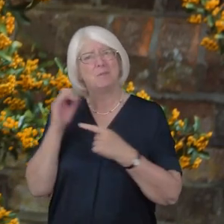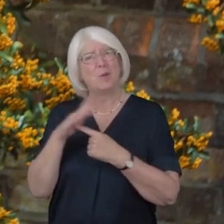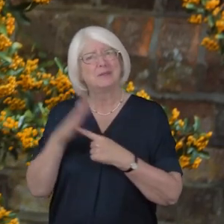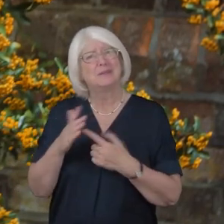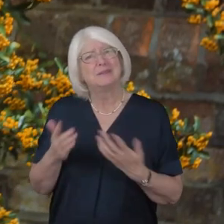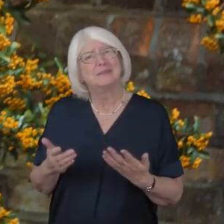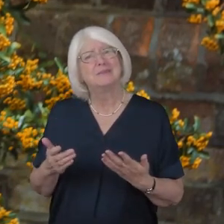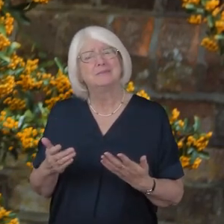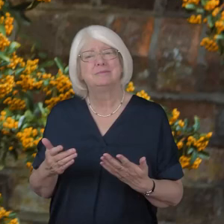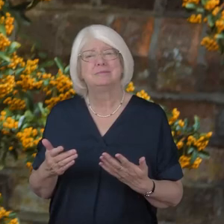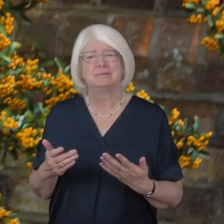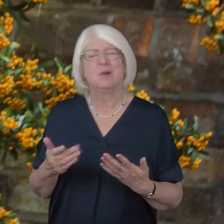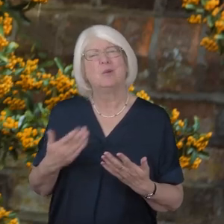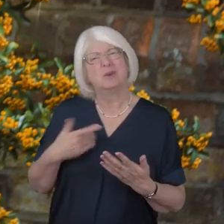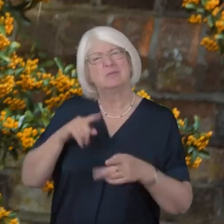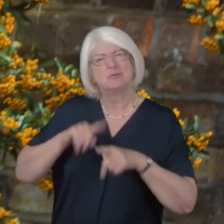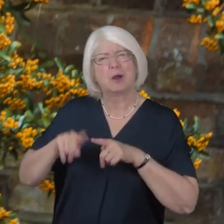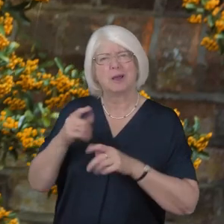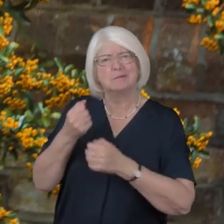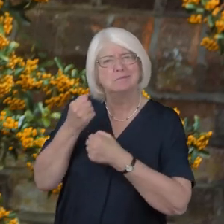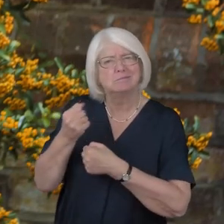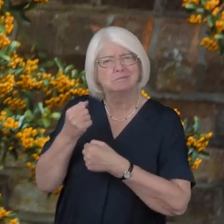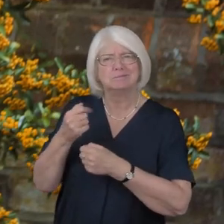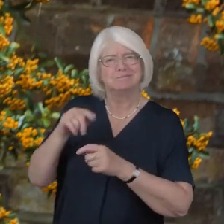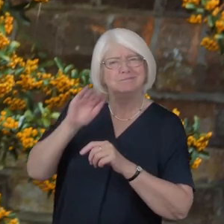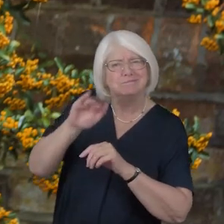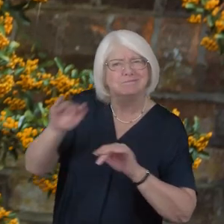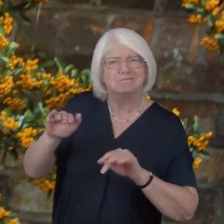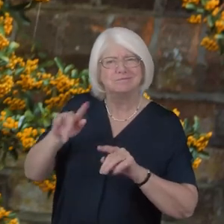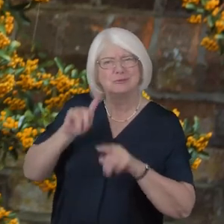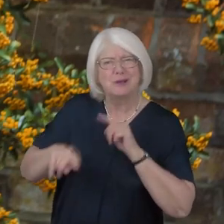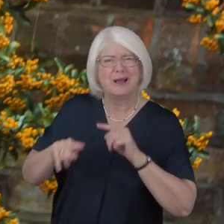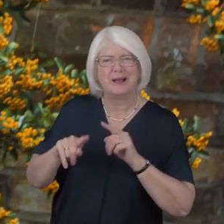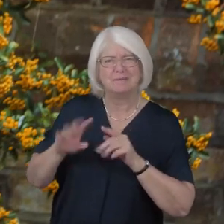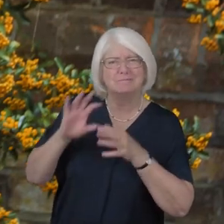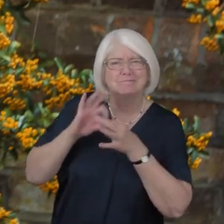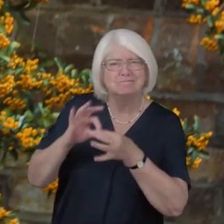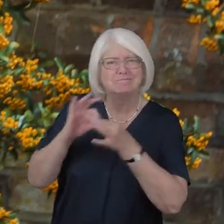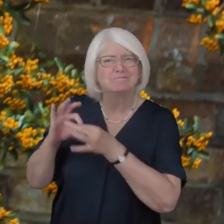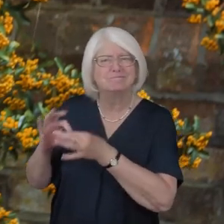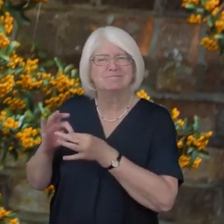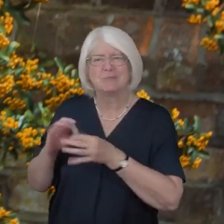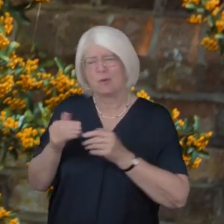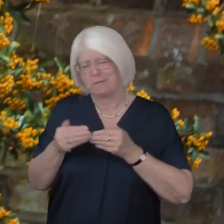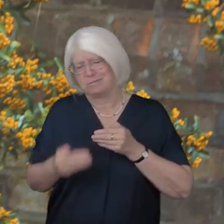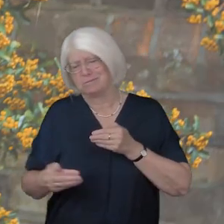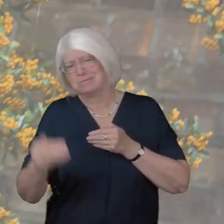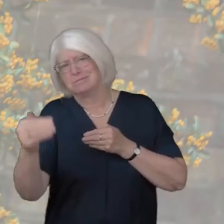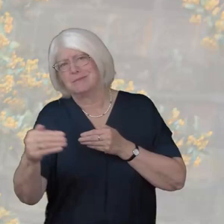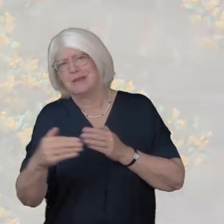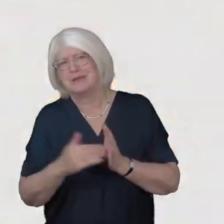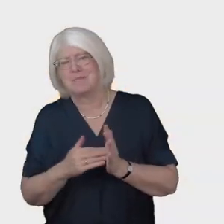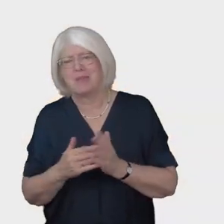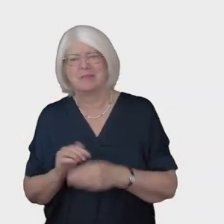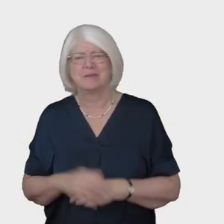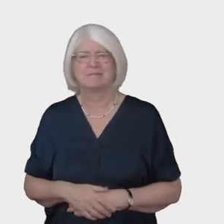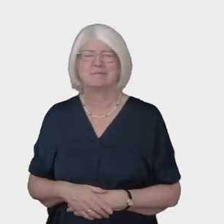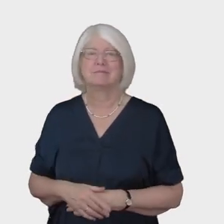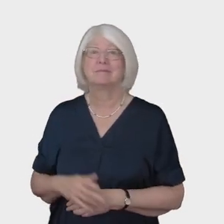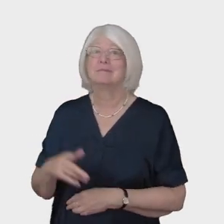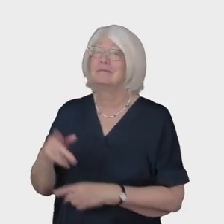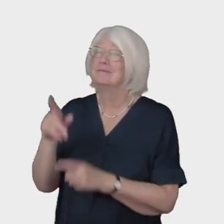we're going to work on that and see how we can improve our connections over these coming months the